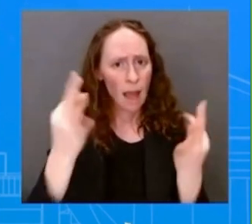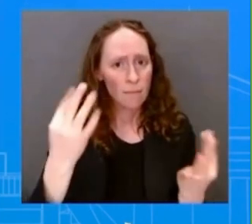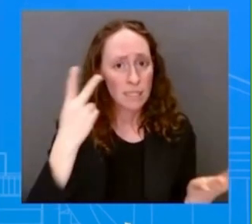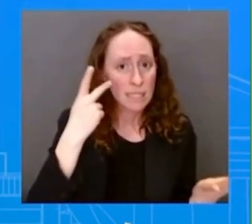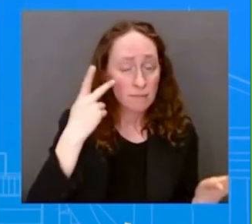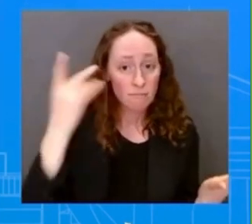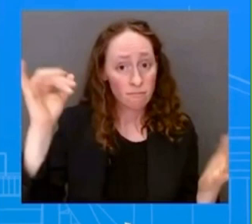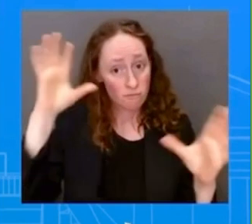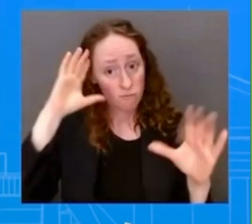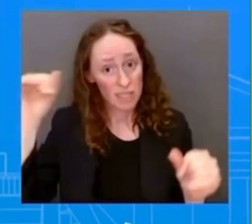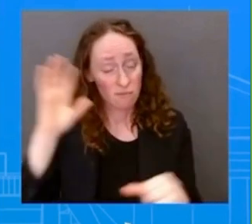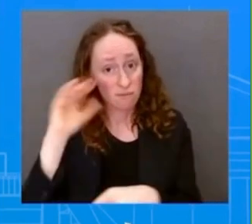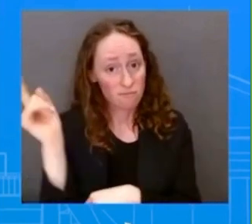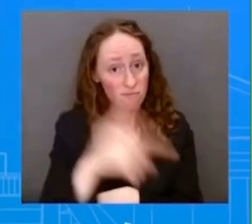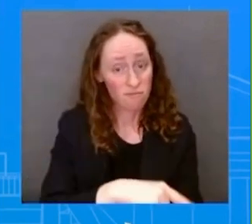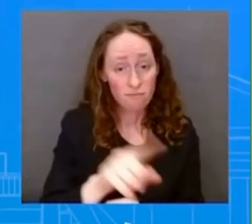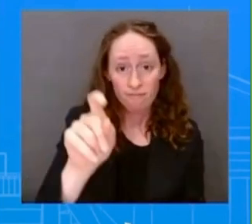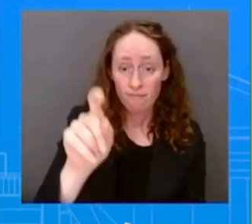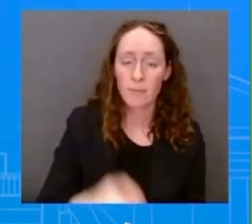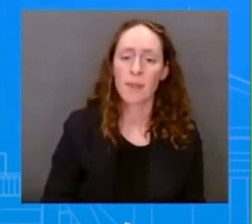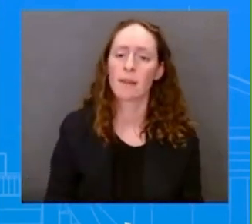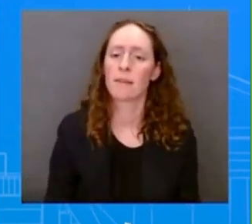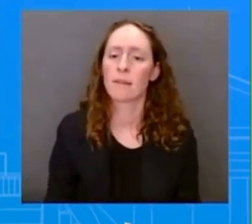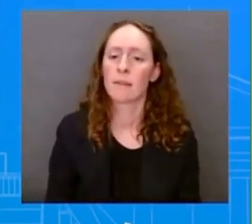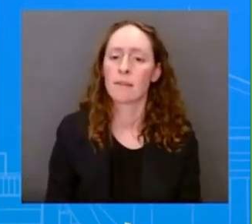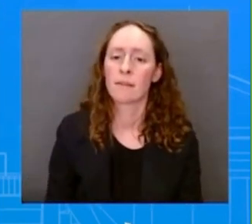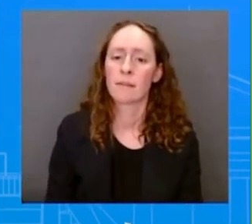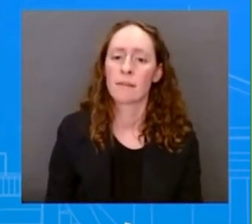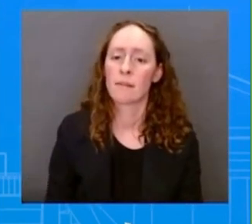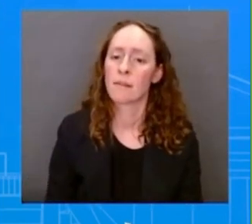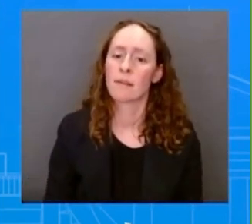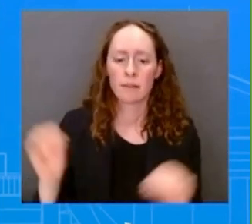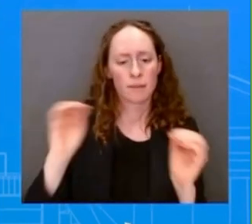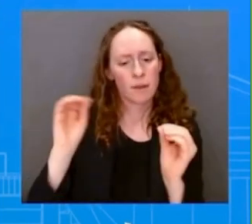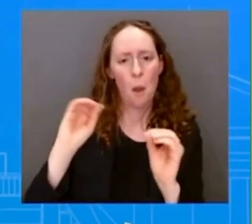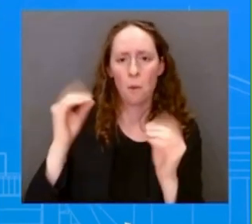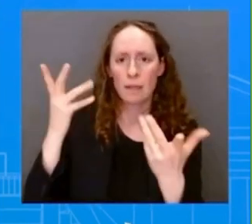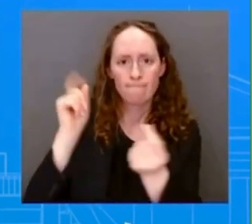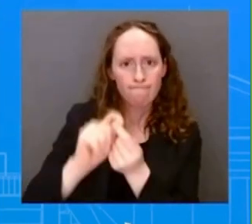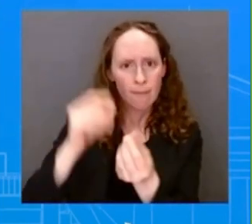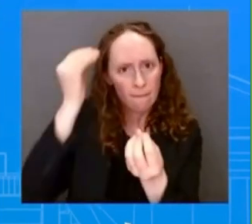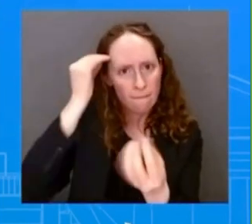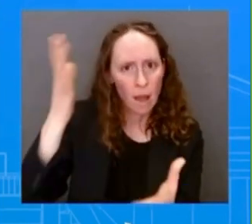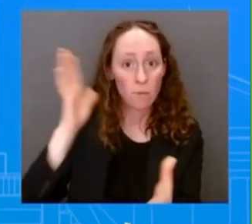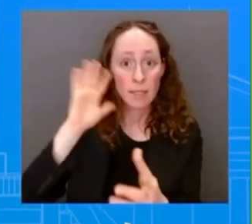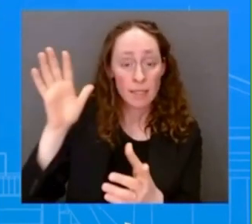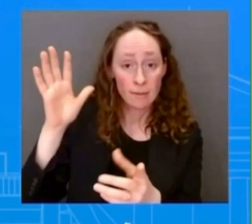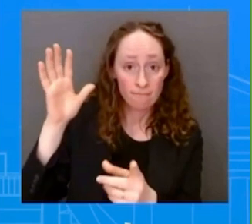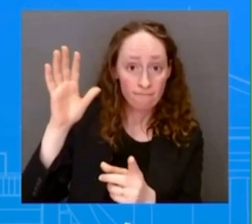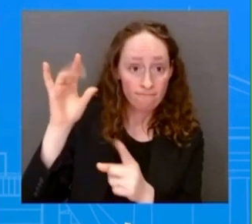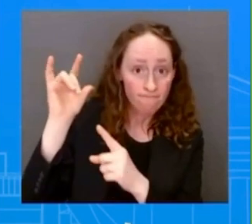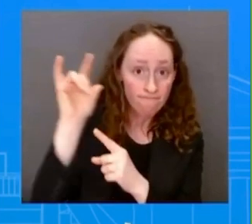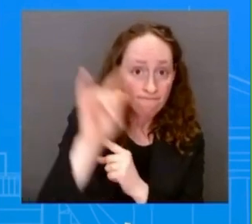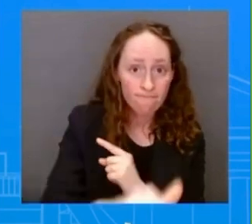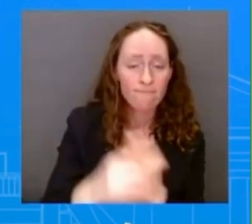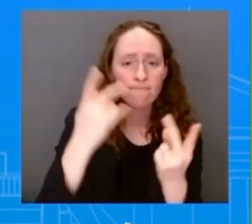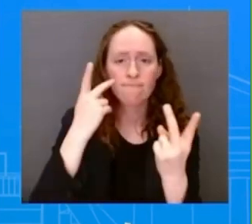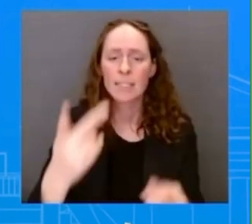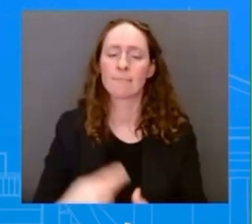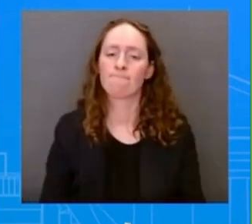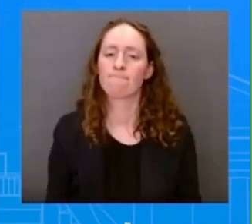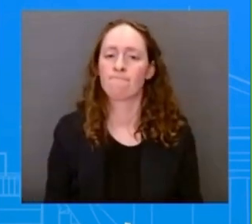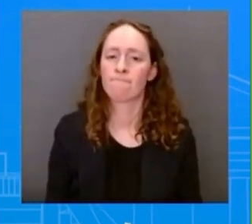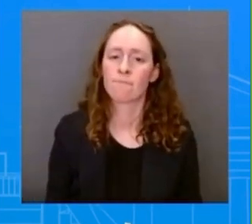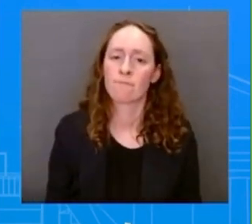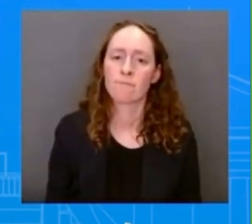details to lay out or preview about any travel for the president. As you know, he's spoken about Nashville a couple